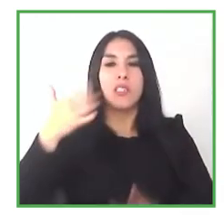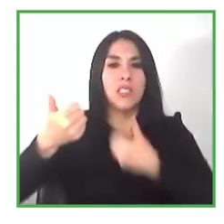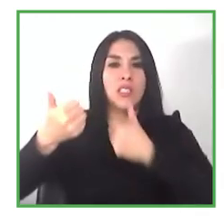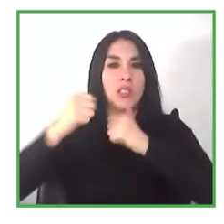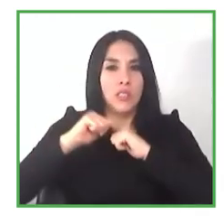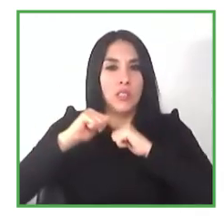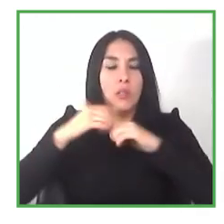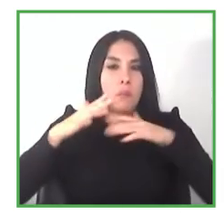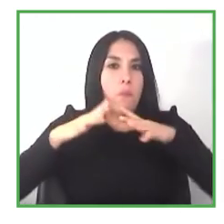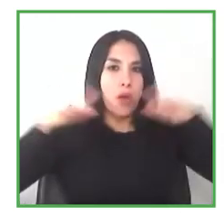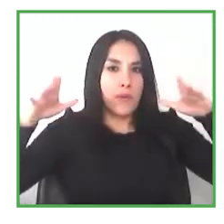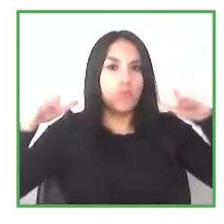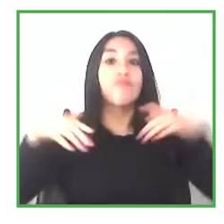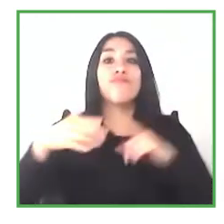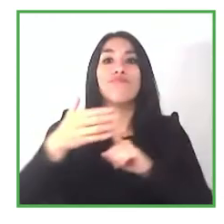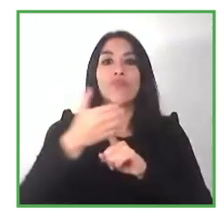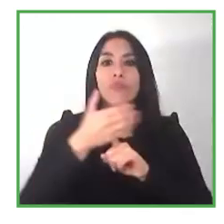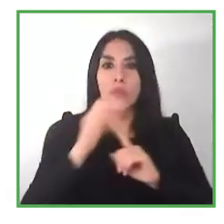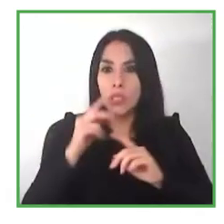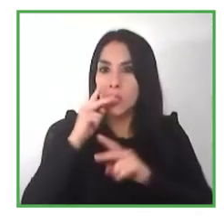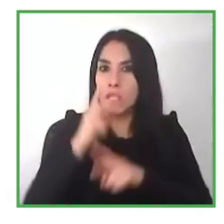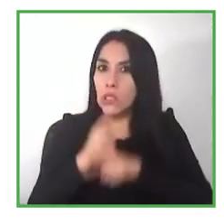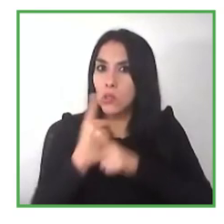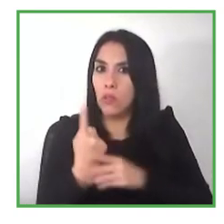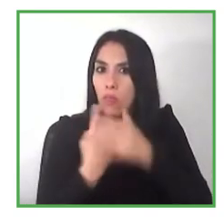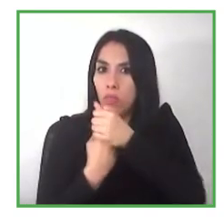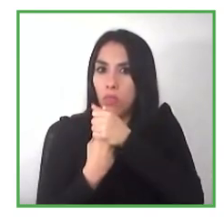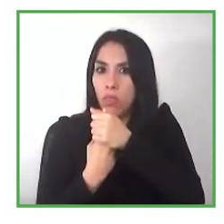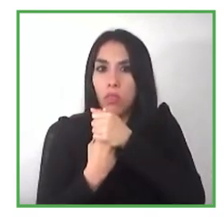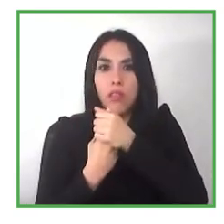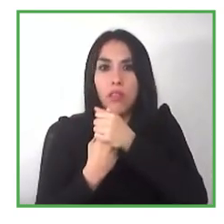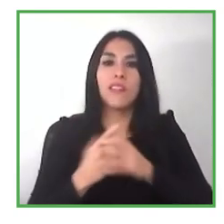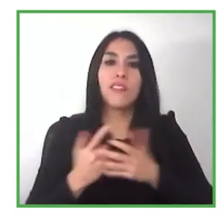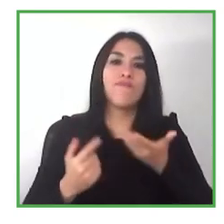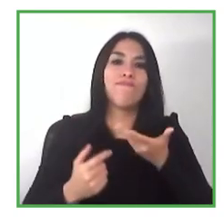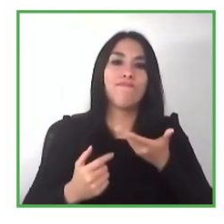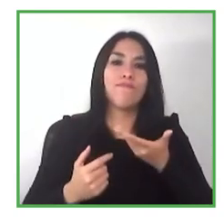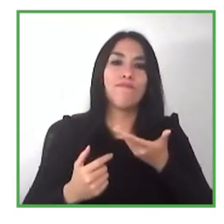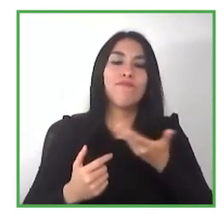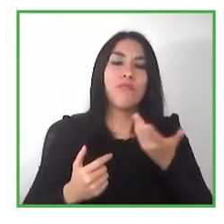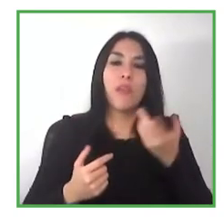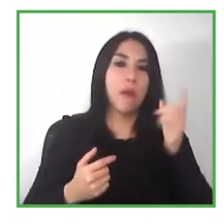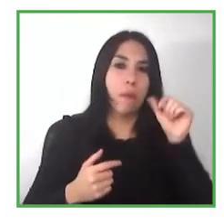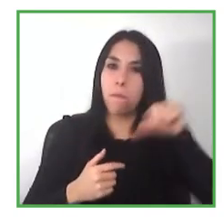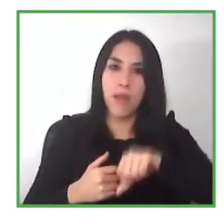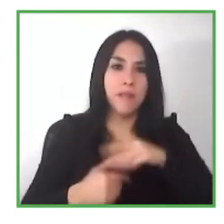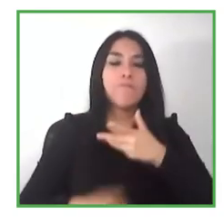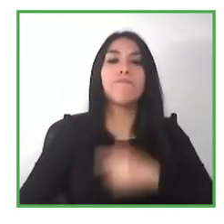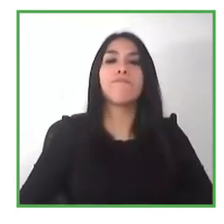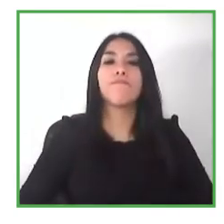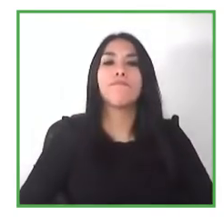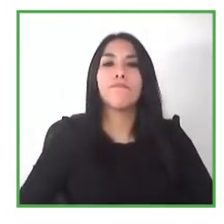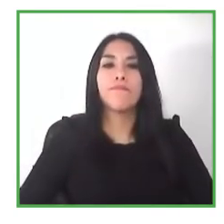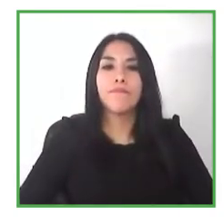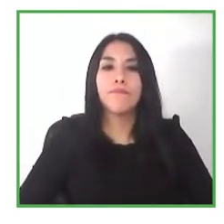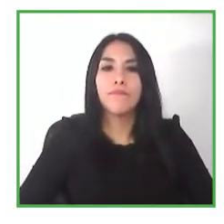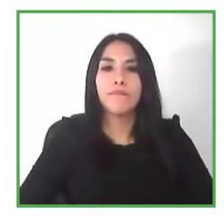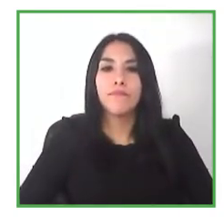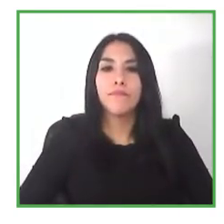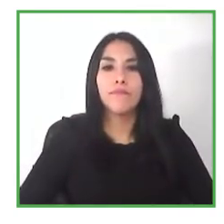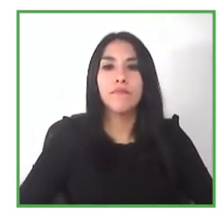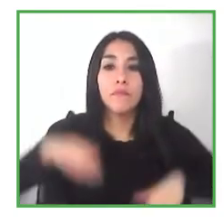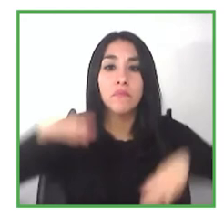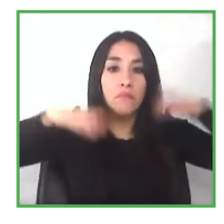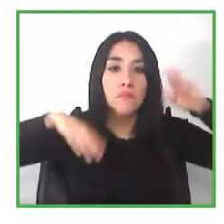yes i totally agree with you and this transcends the cultures of all of our countries many times the love for our families